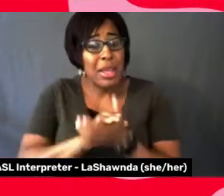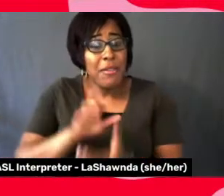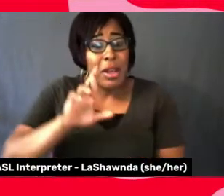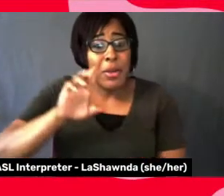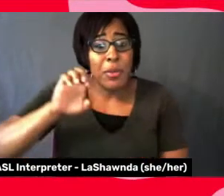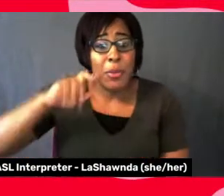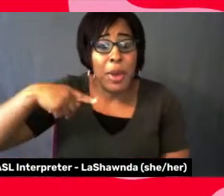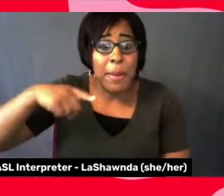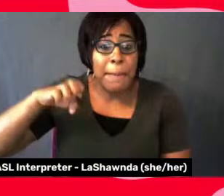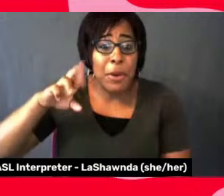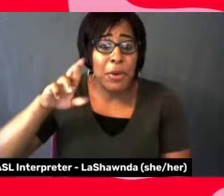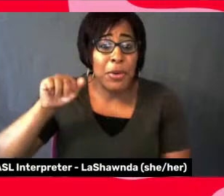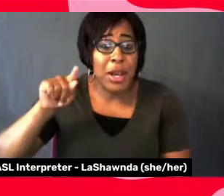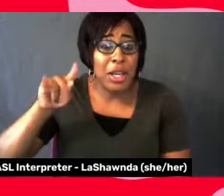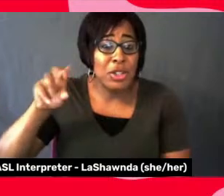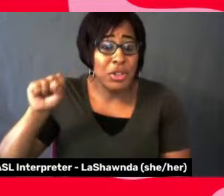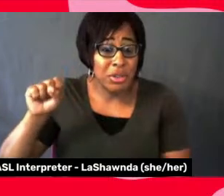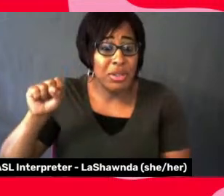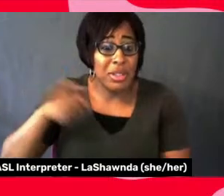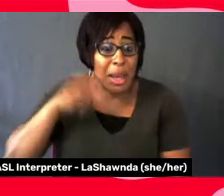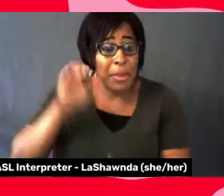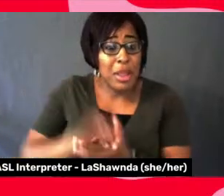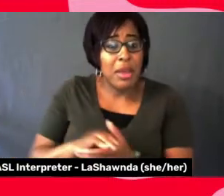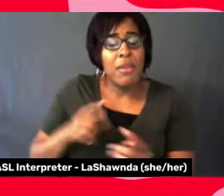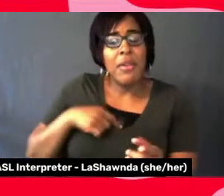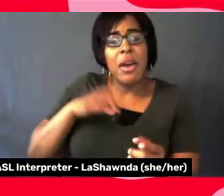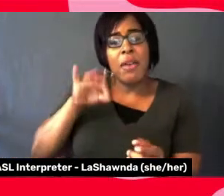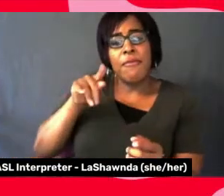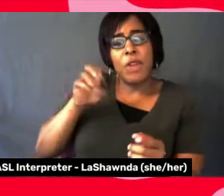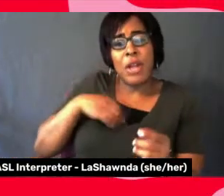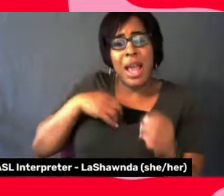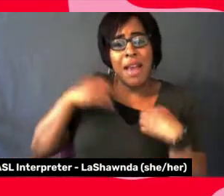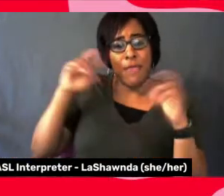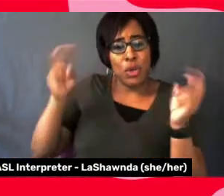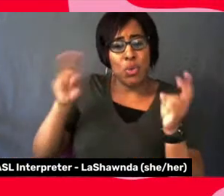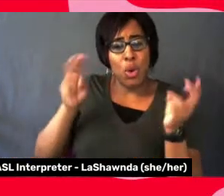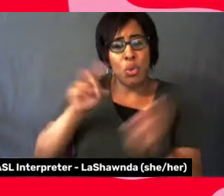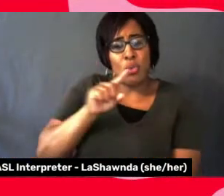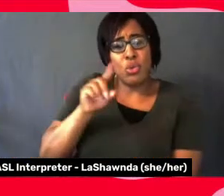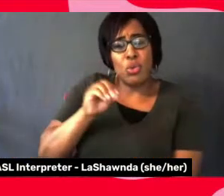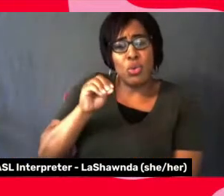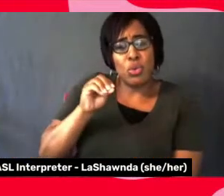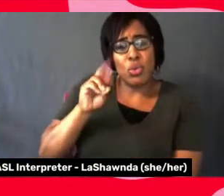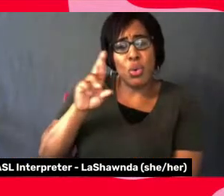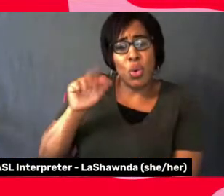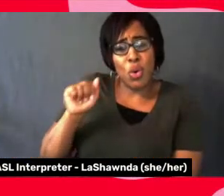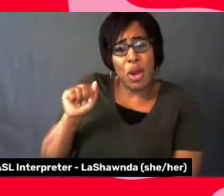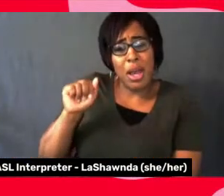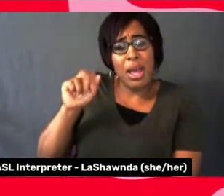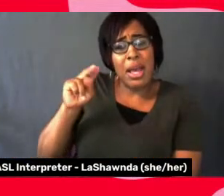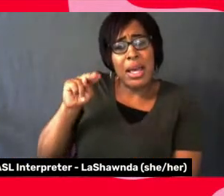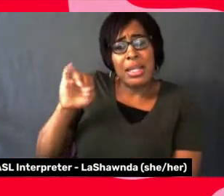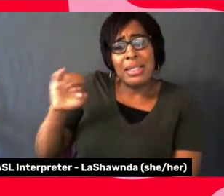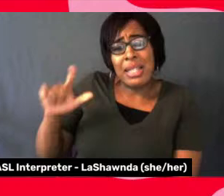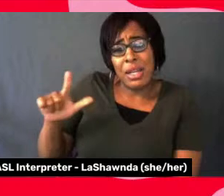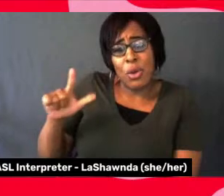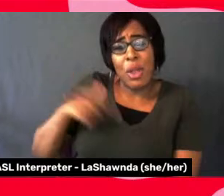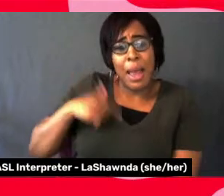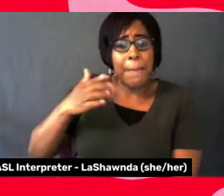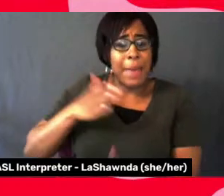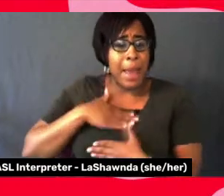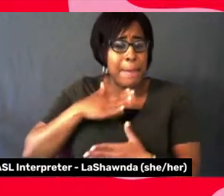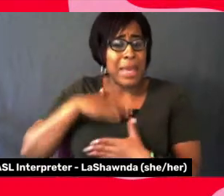that I think fits right in here by Zora Neal. And I'm so glad that I got hip to her when I was in college